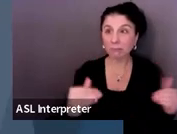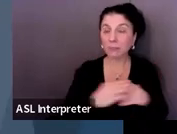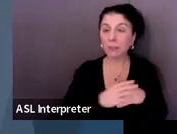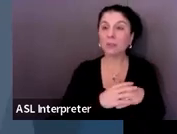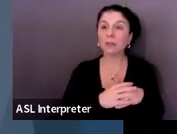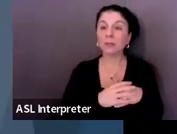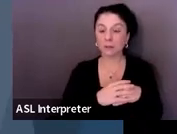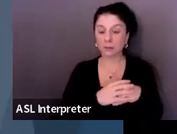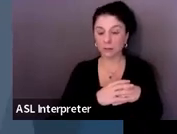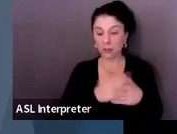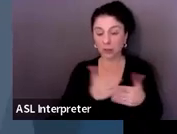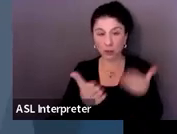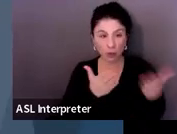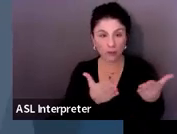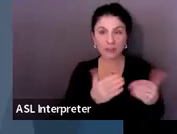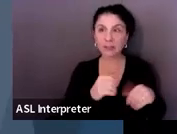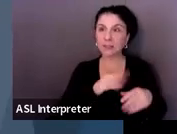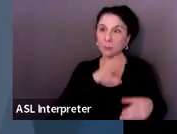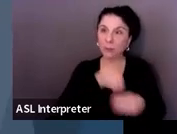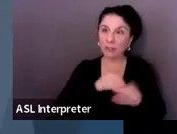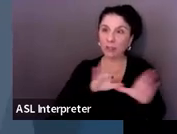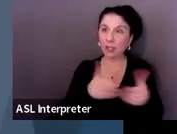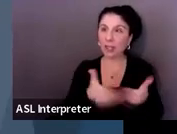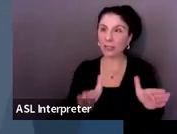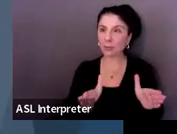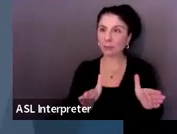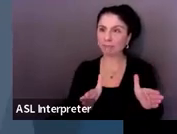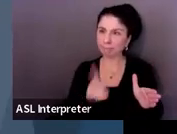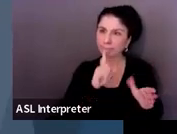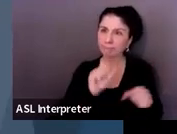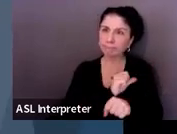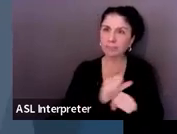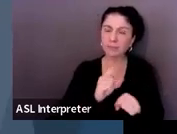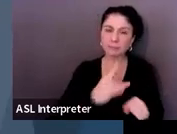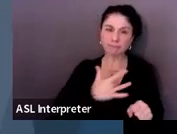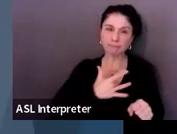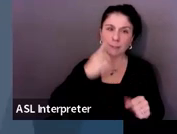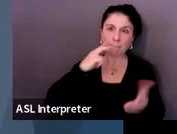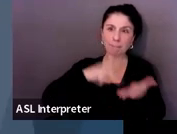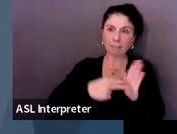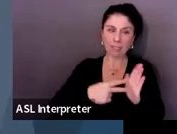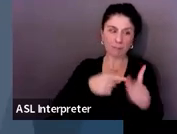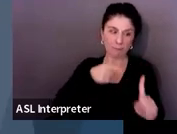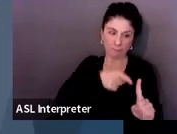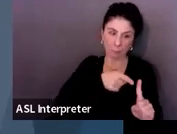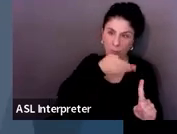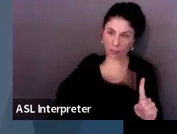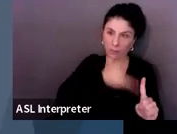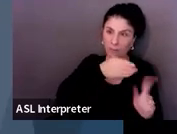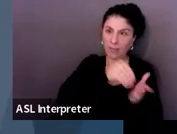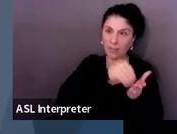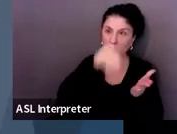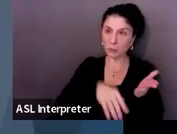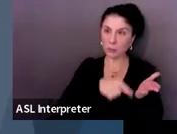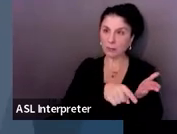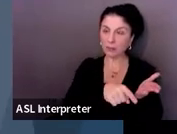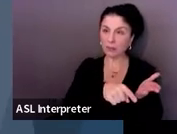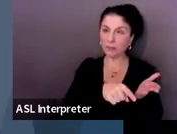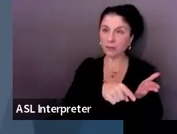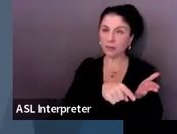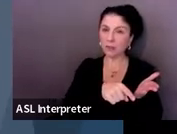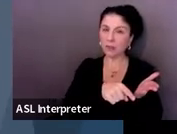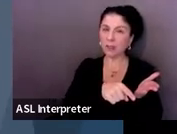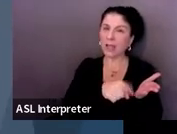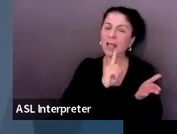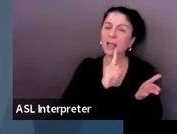in our classrooms, are they meaningful to the student? And what are we really doing to help them achieve their post-secondary goals? We